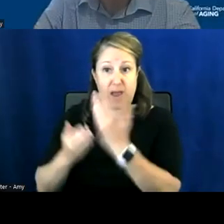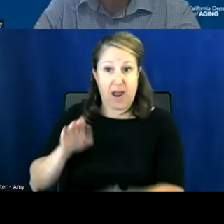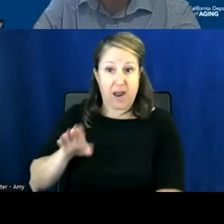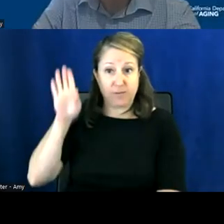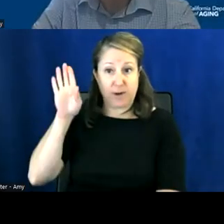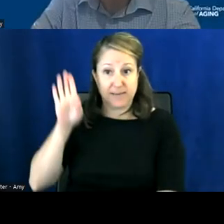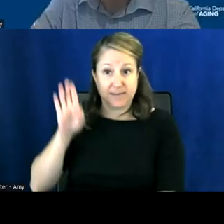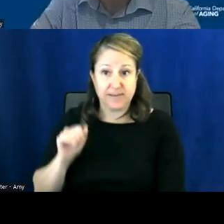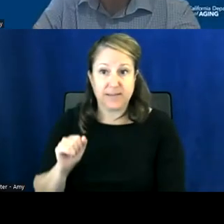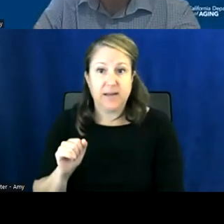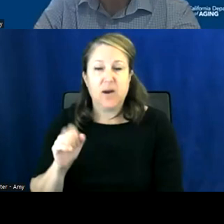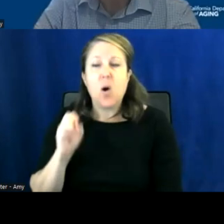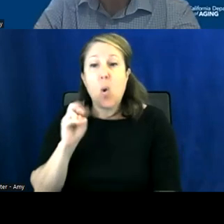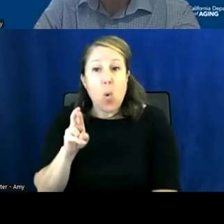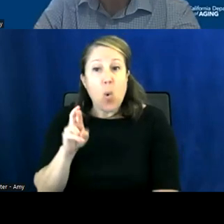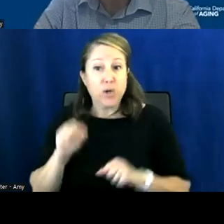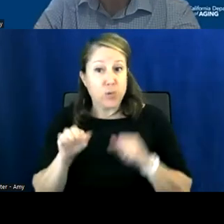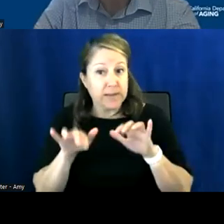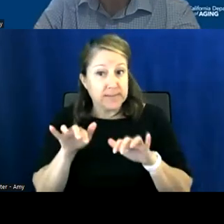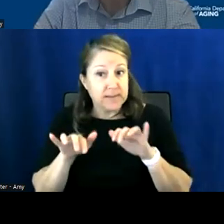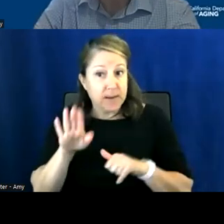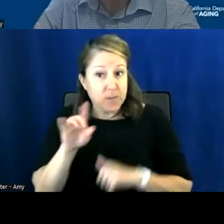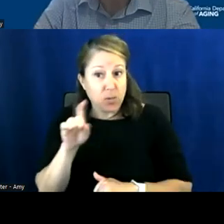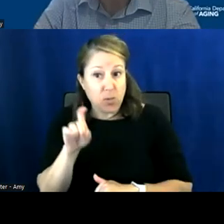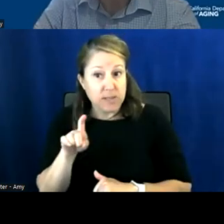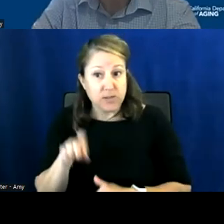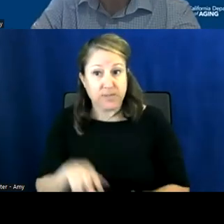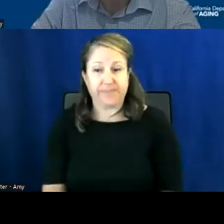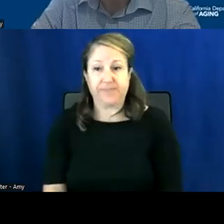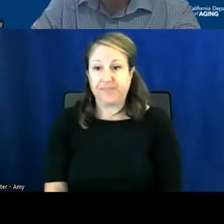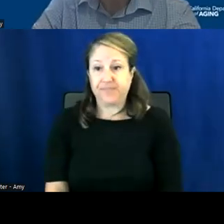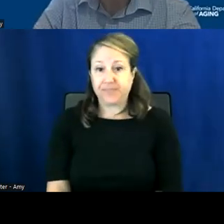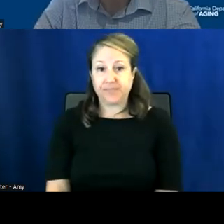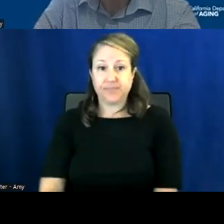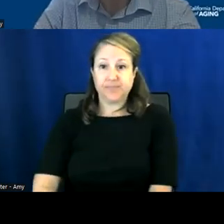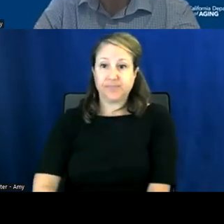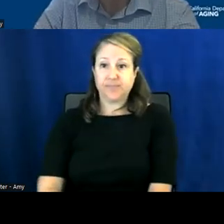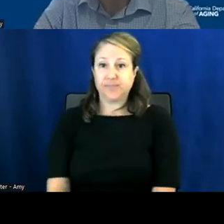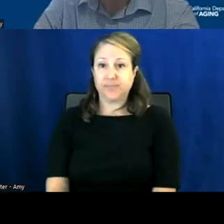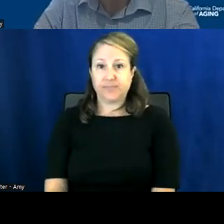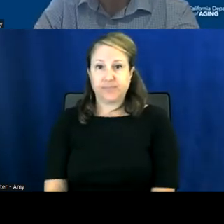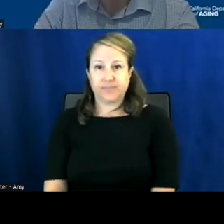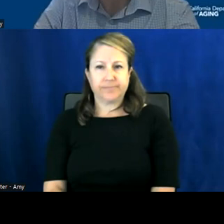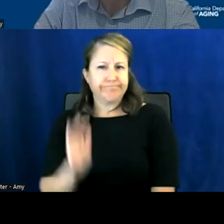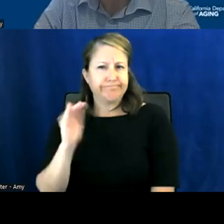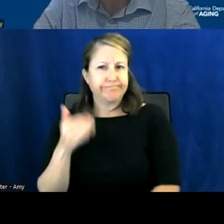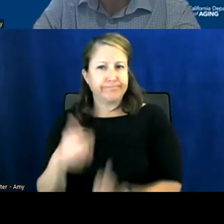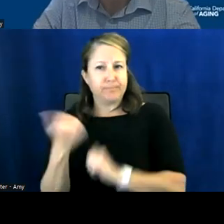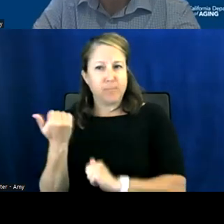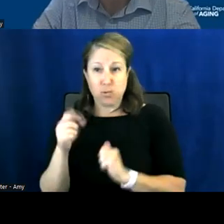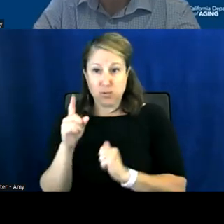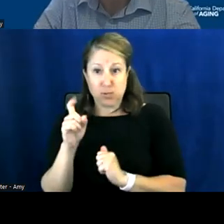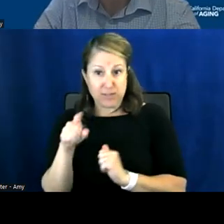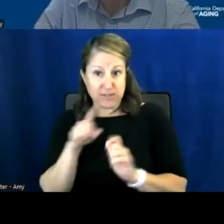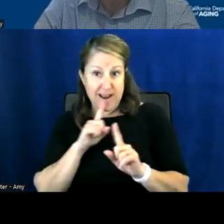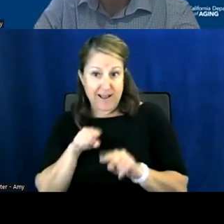into the q a chat and it looks like i think most of the questions have been answering the q a the last